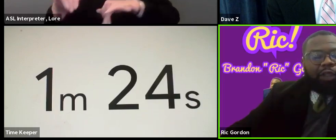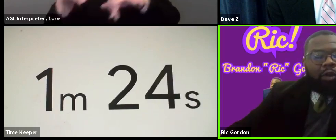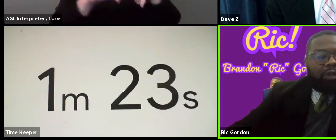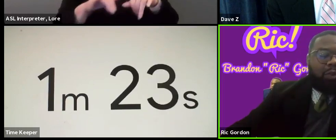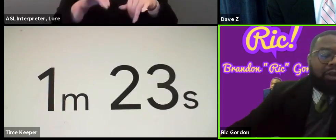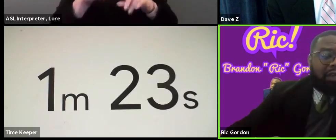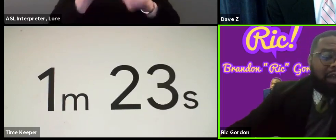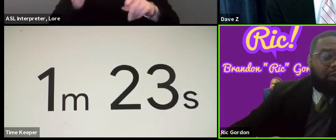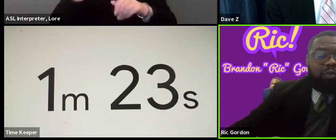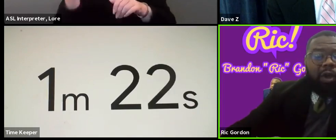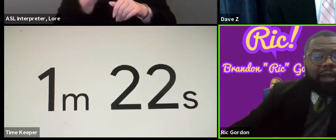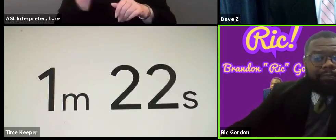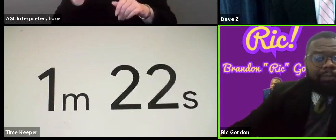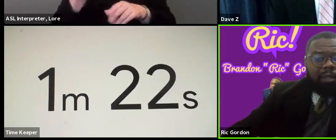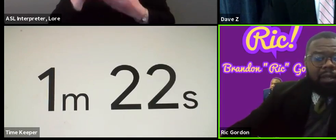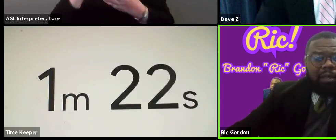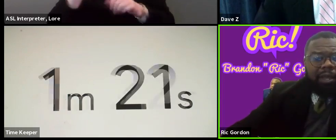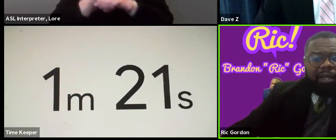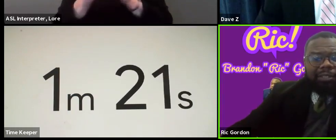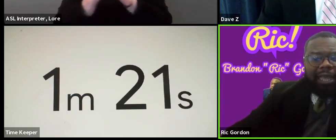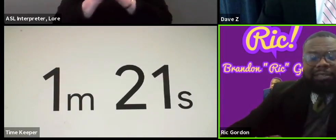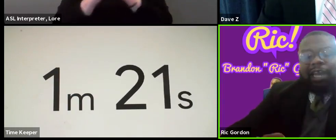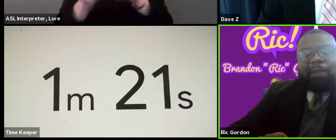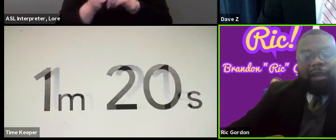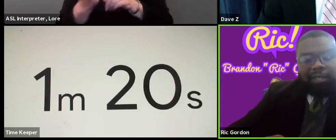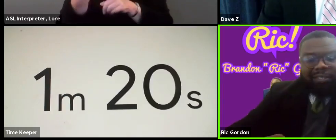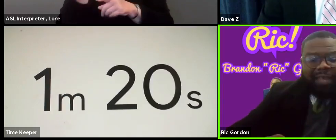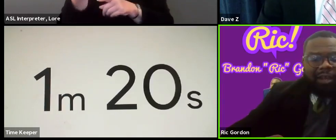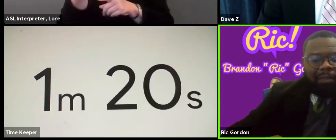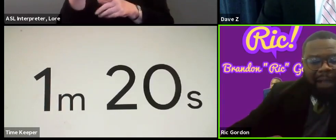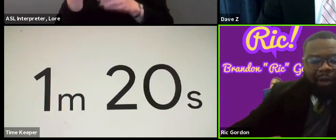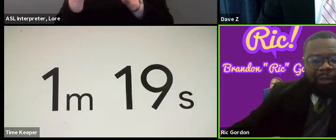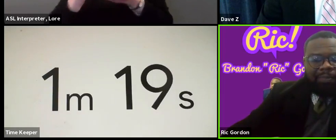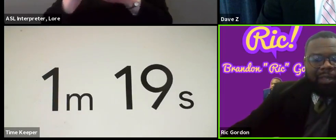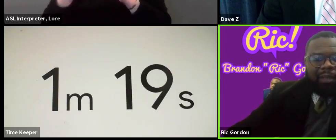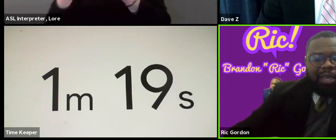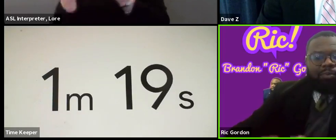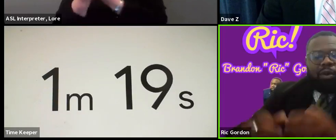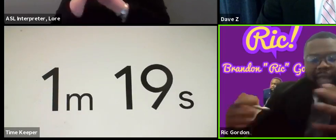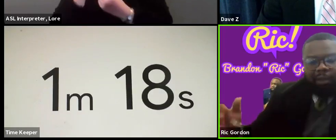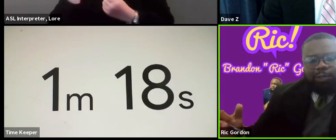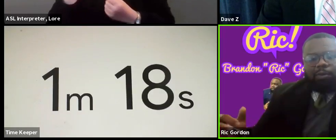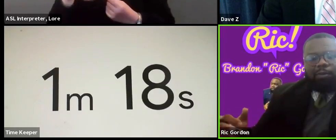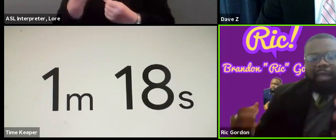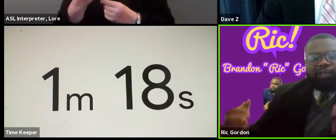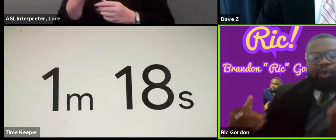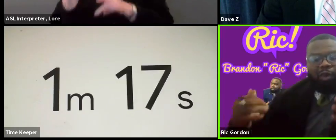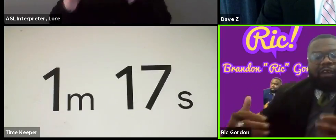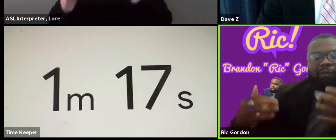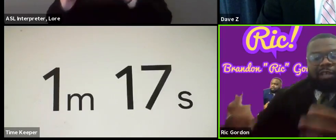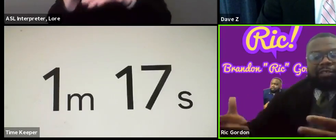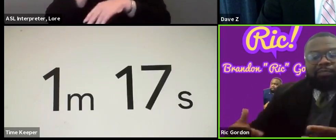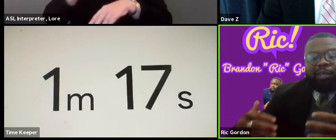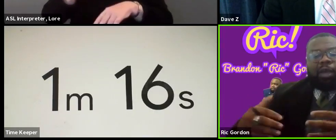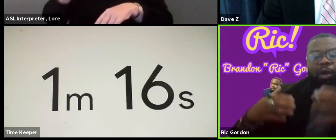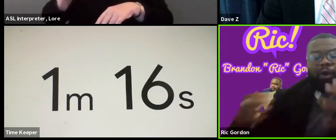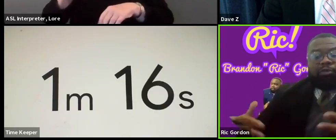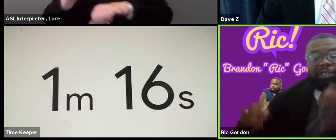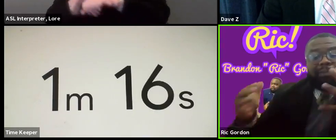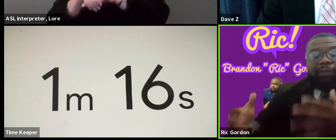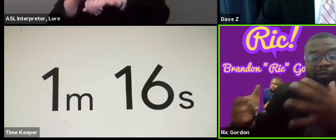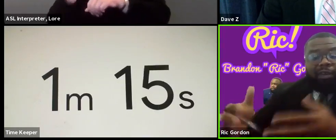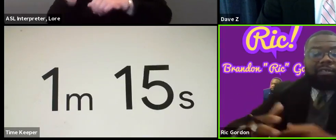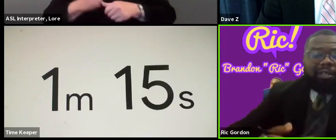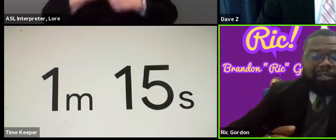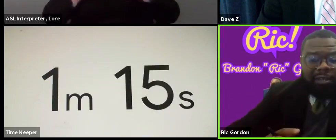Because we have to learn to work together as one. Because it's not about us. It's not about people in council. Yes, we work for our residents, but